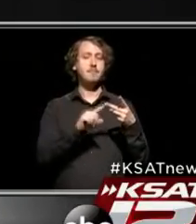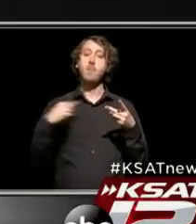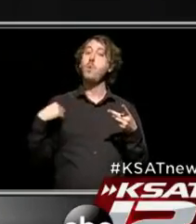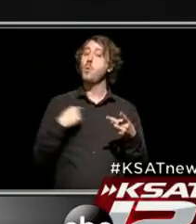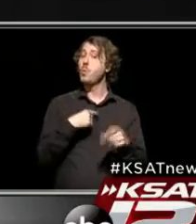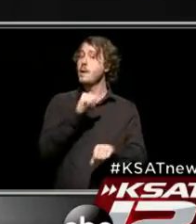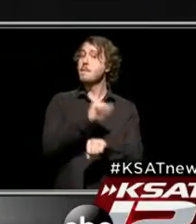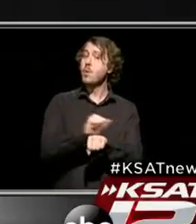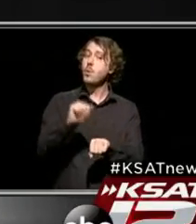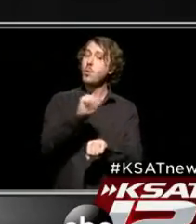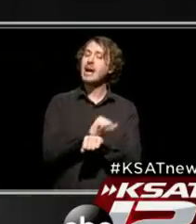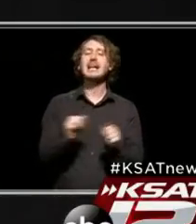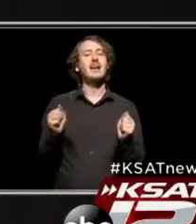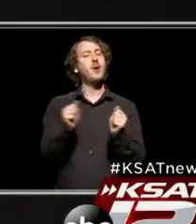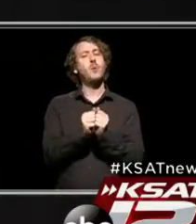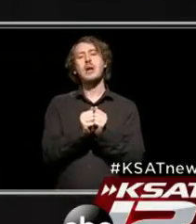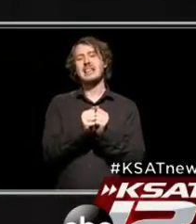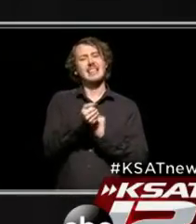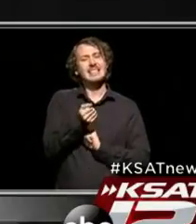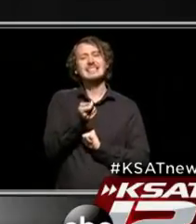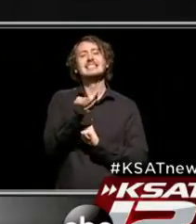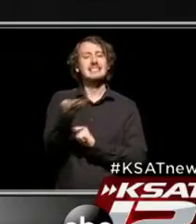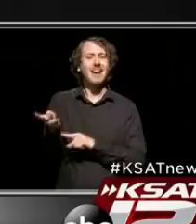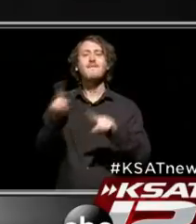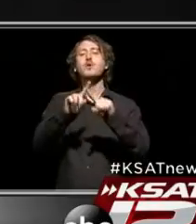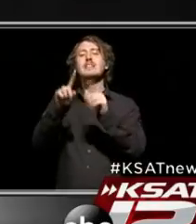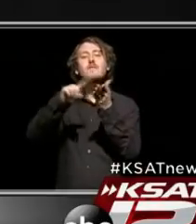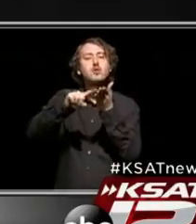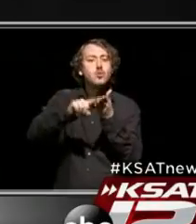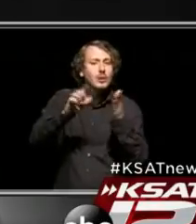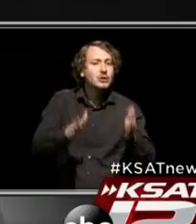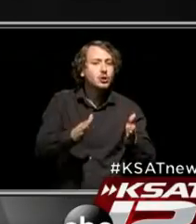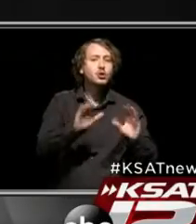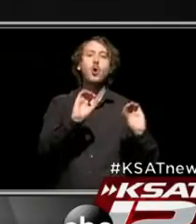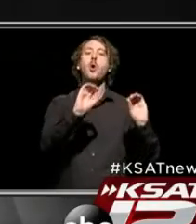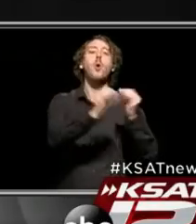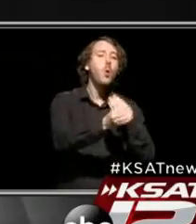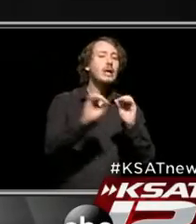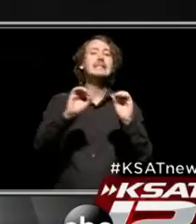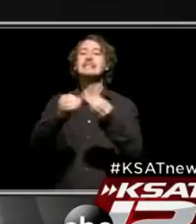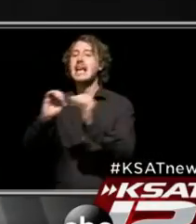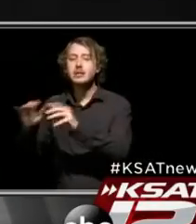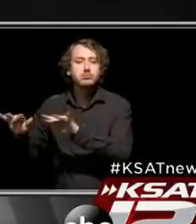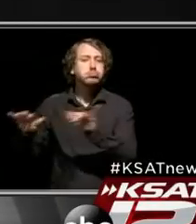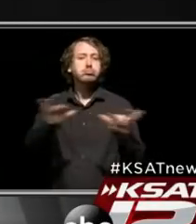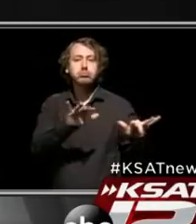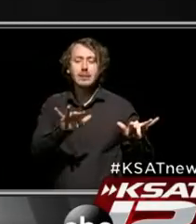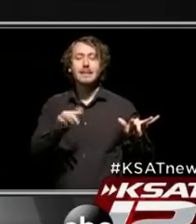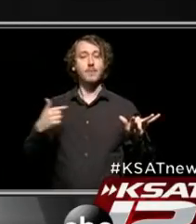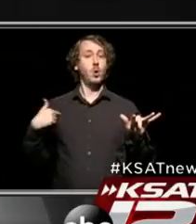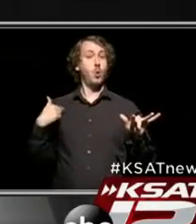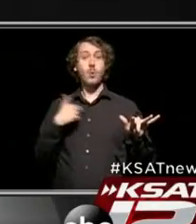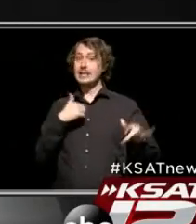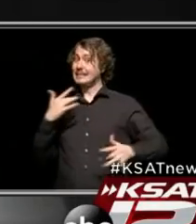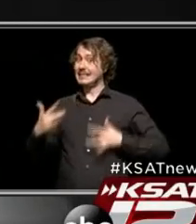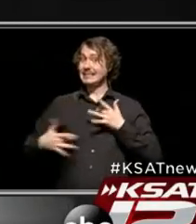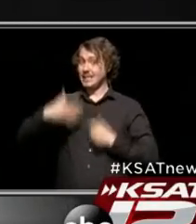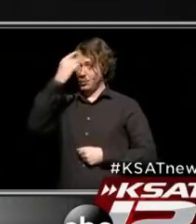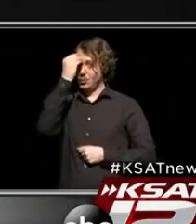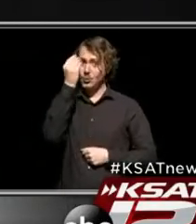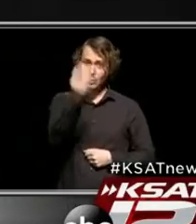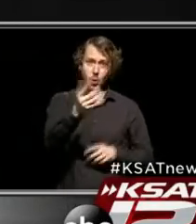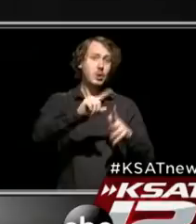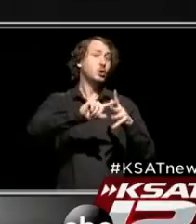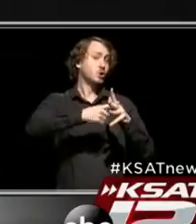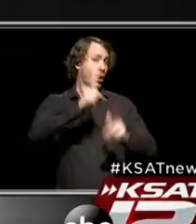working with a number of different researchers and organizations, and what we are excited to announce is that